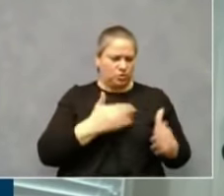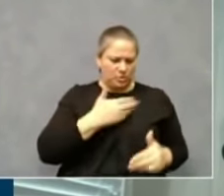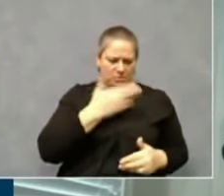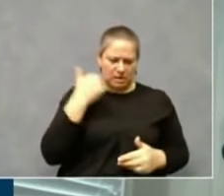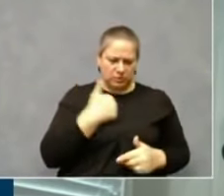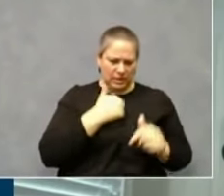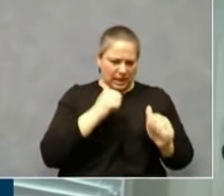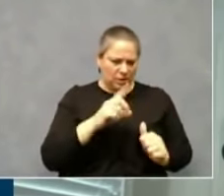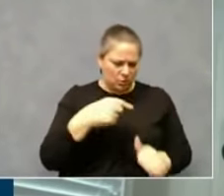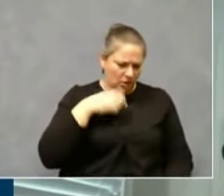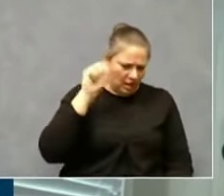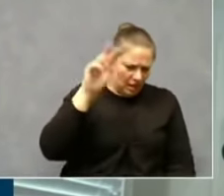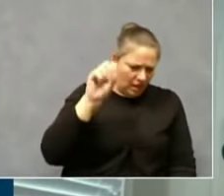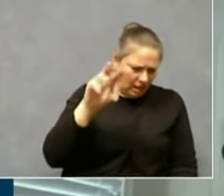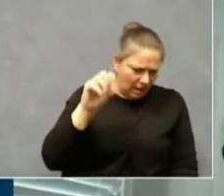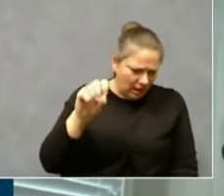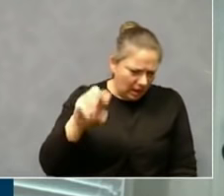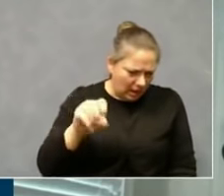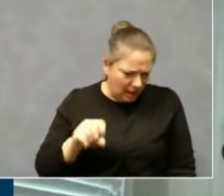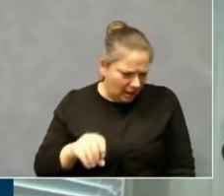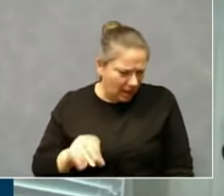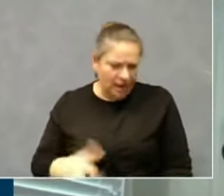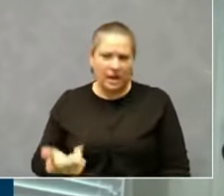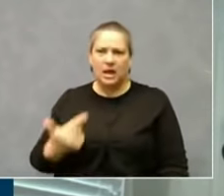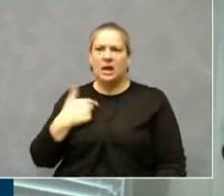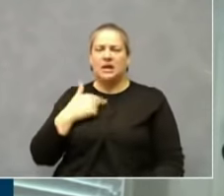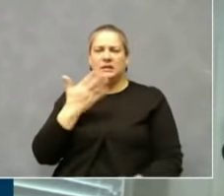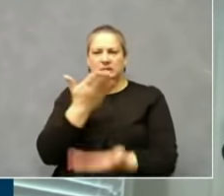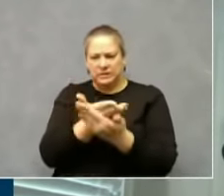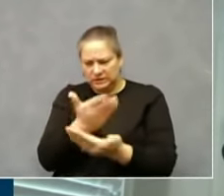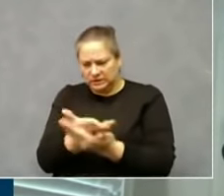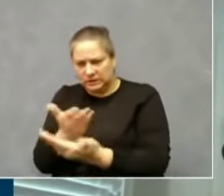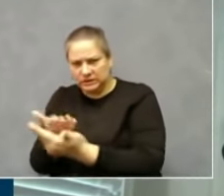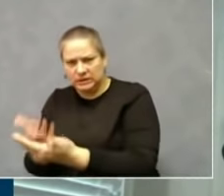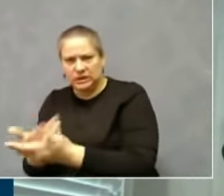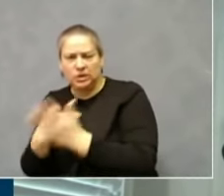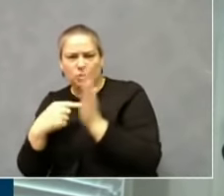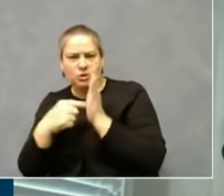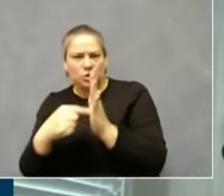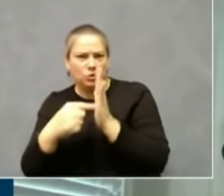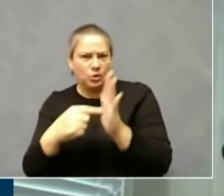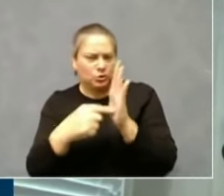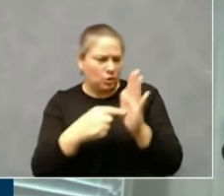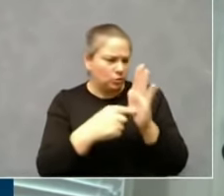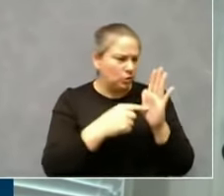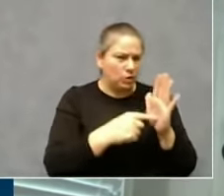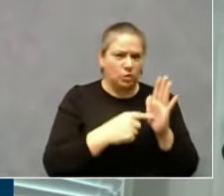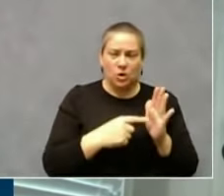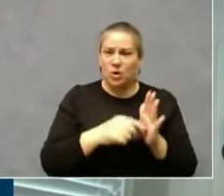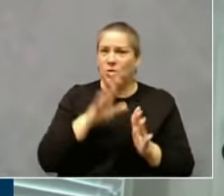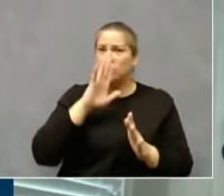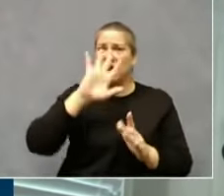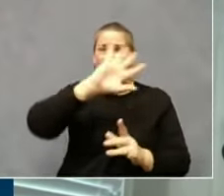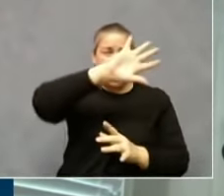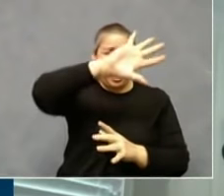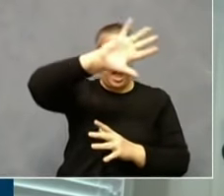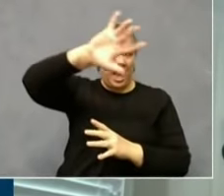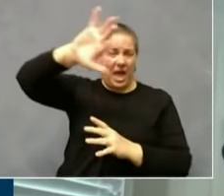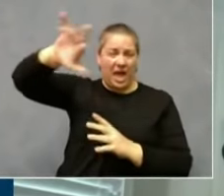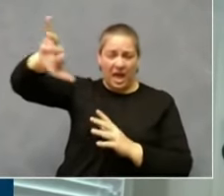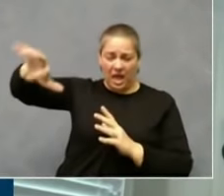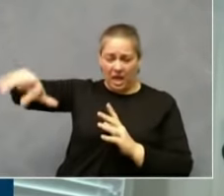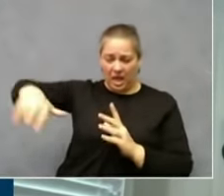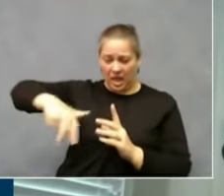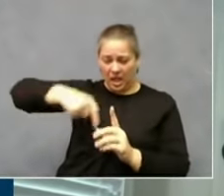leg of the leadership journey comes down to your personal choices and your personal leadership in your local communities. This is both elected